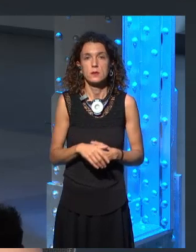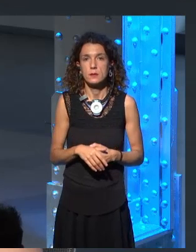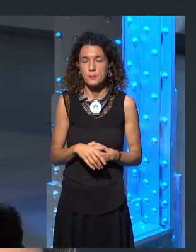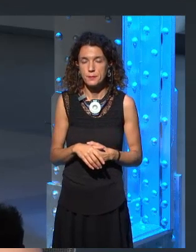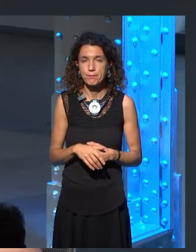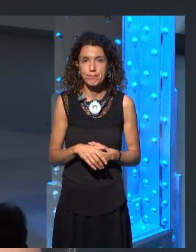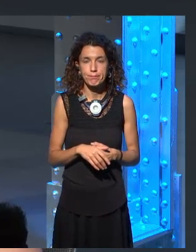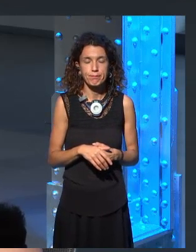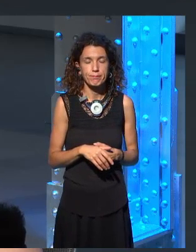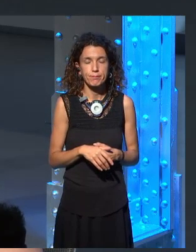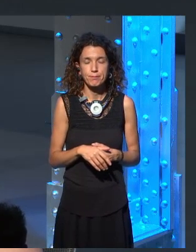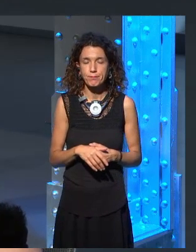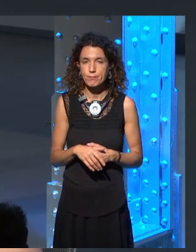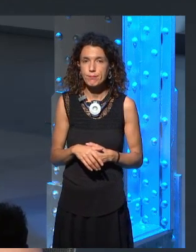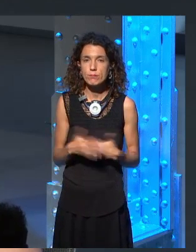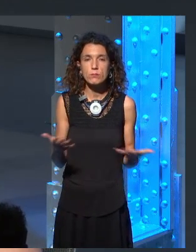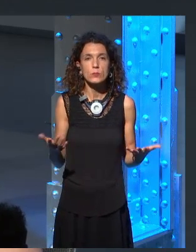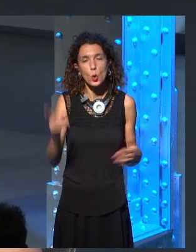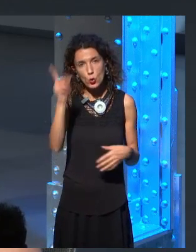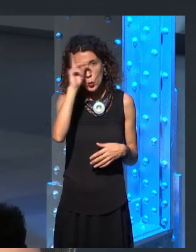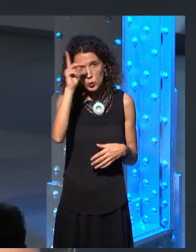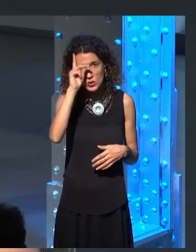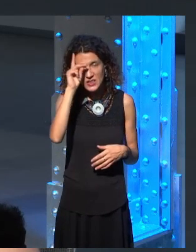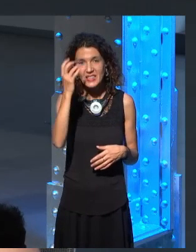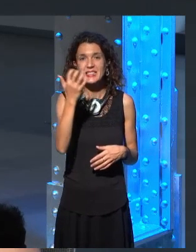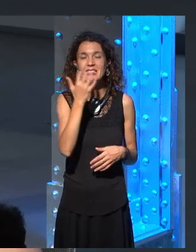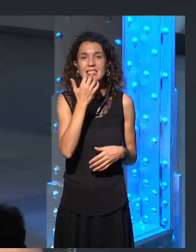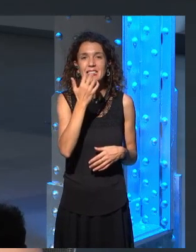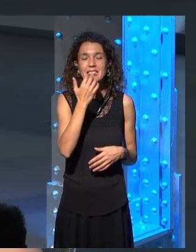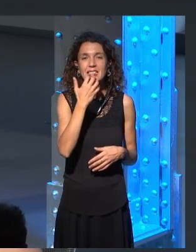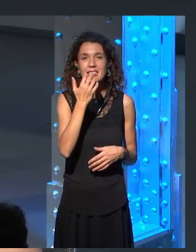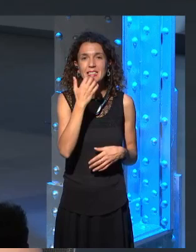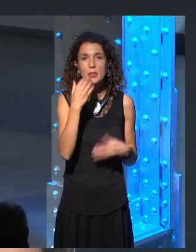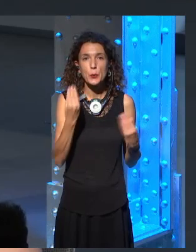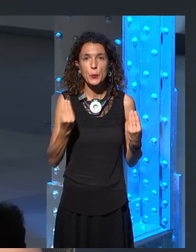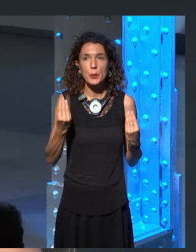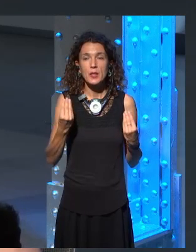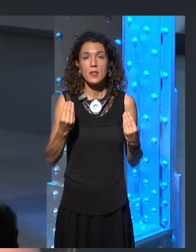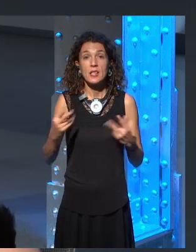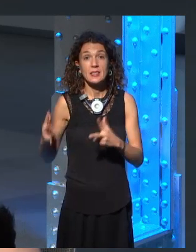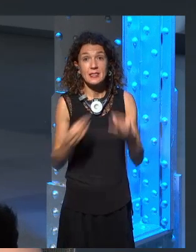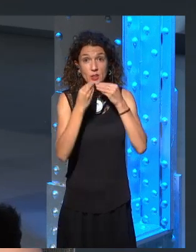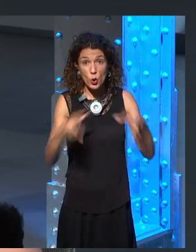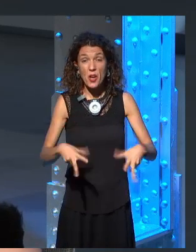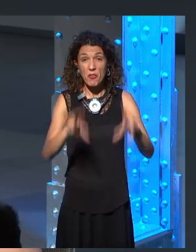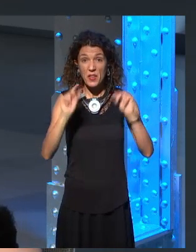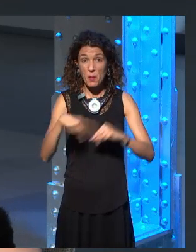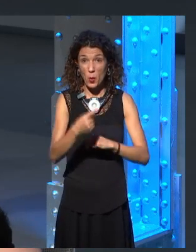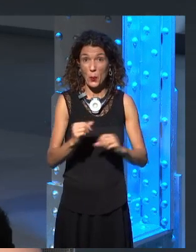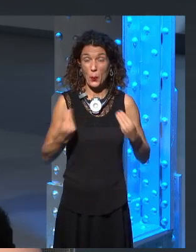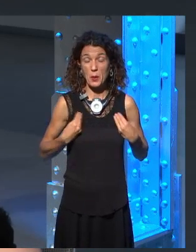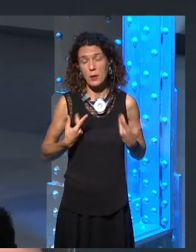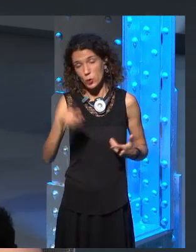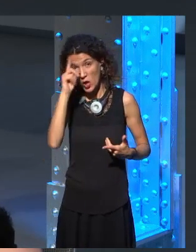I don't know about that either. think he... There's a lot of sad destinies. And I suppose we could share that we had this one